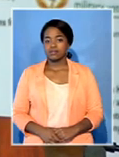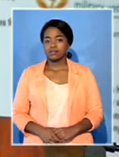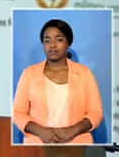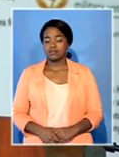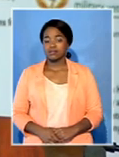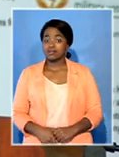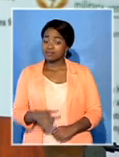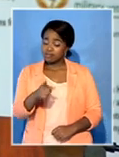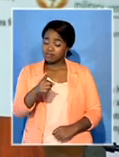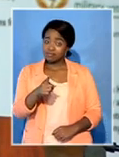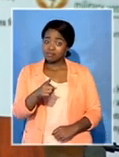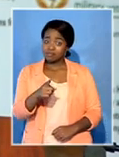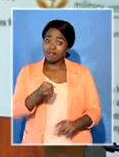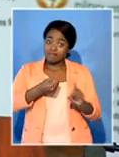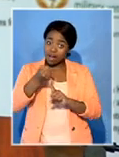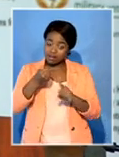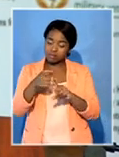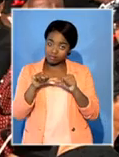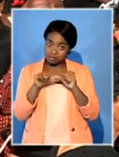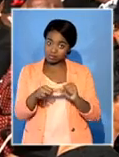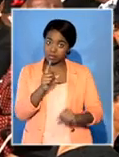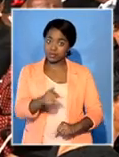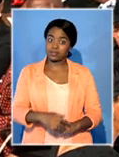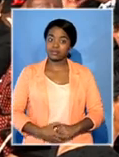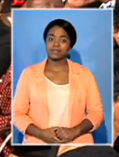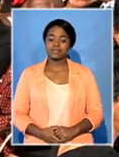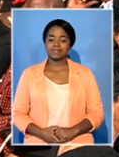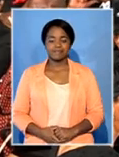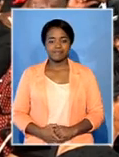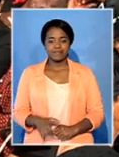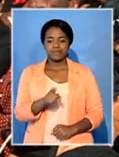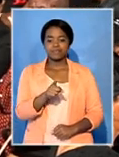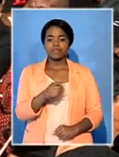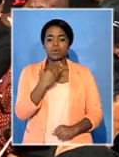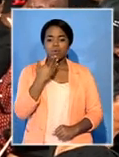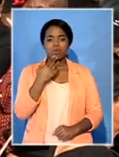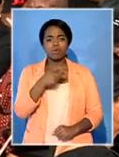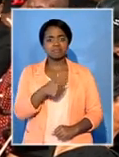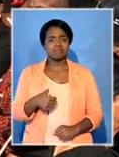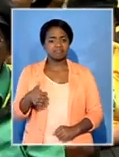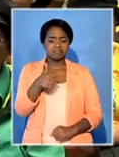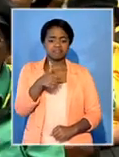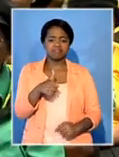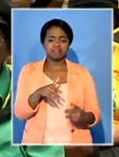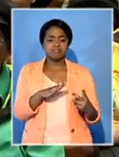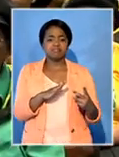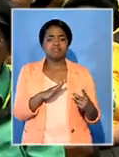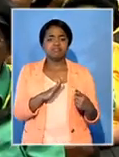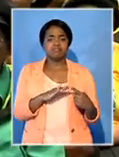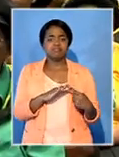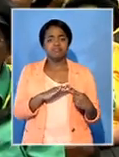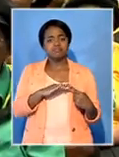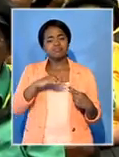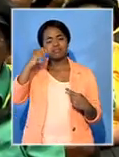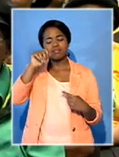The struggle continues. Among the mourners were Chief Masu Paseiso, representing